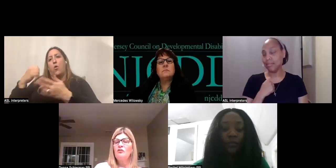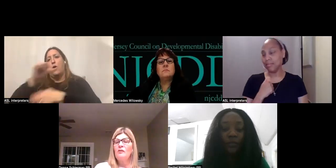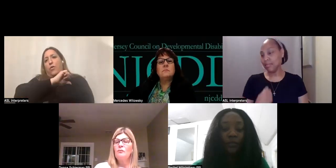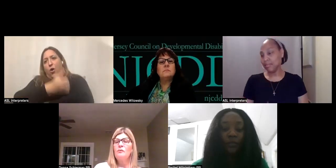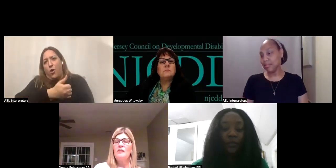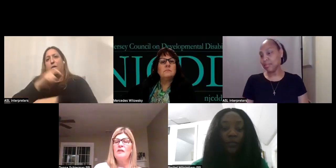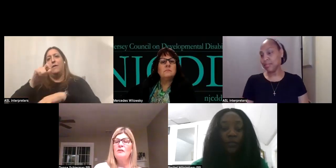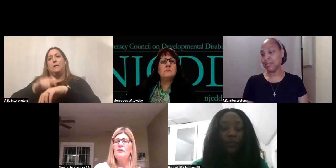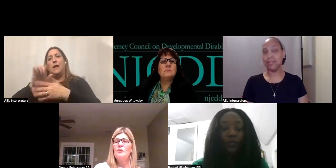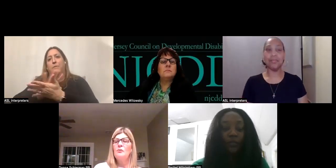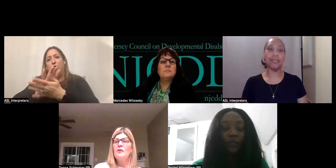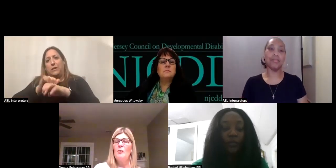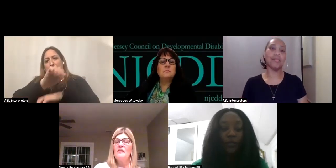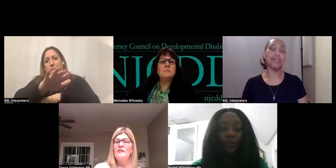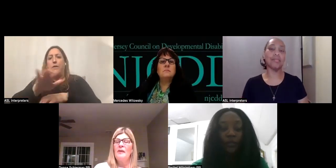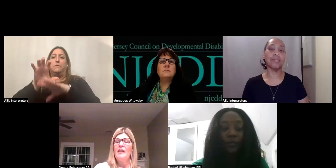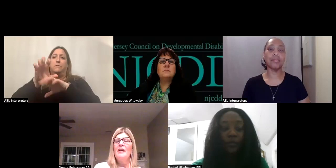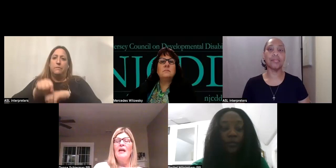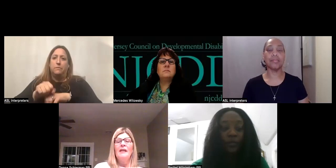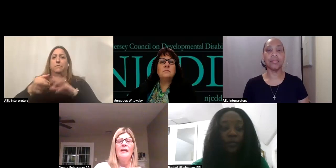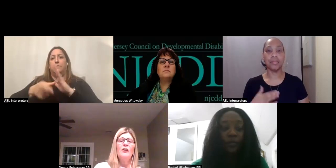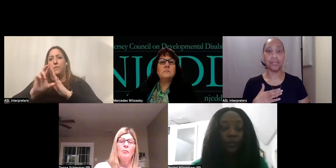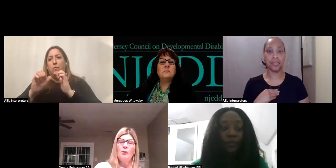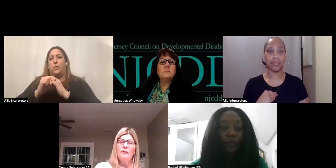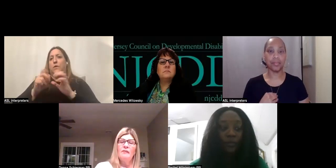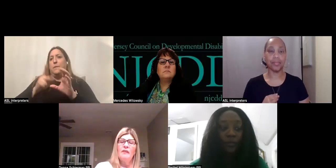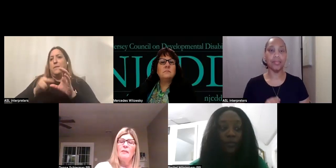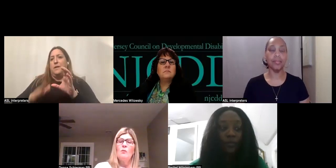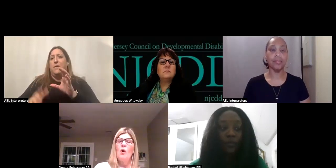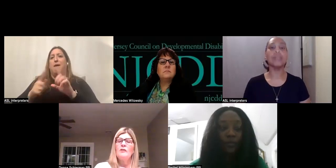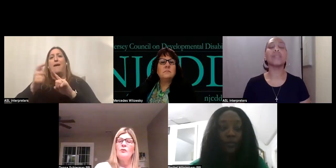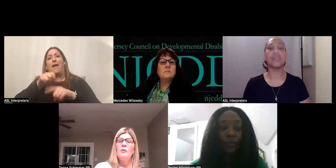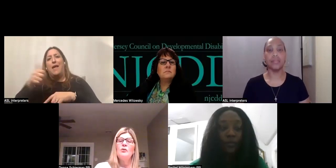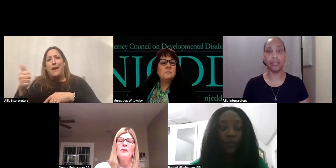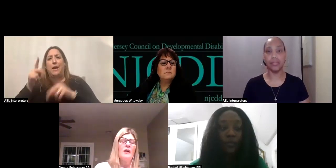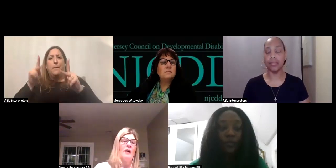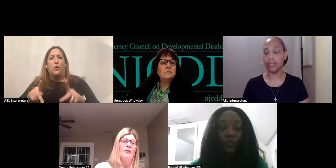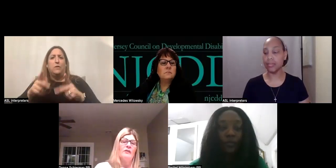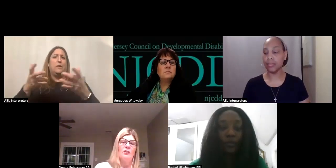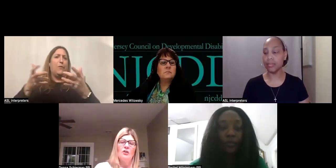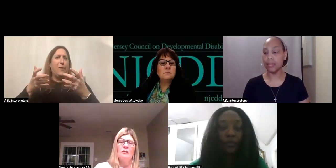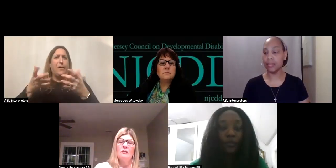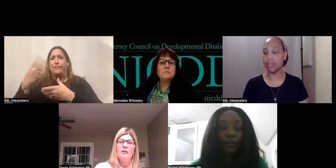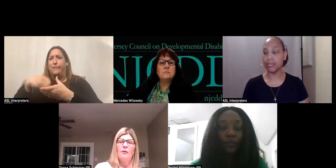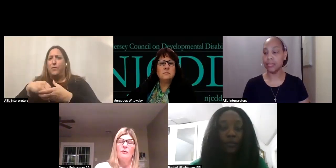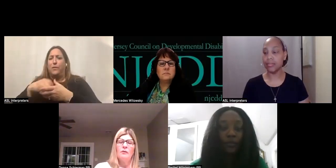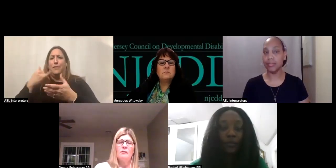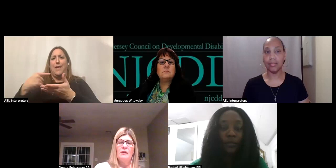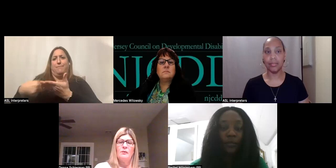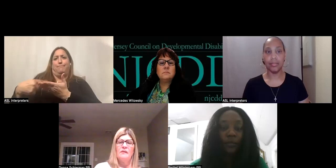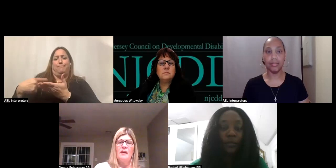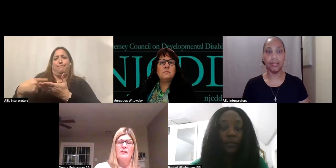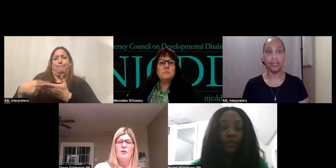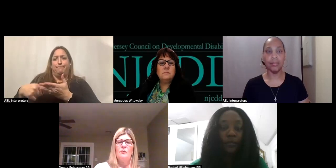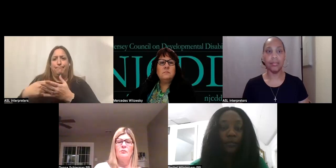timesheet submissions routinely reviewed with the participant and any other person they may want to include in the conversation. You know,